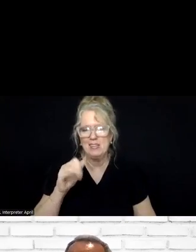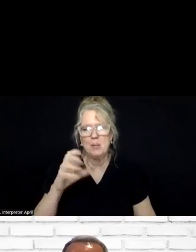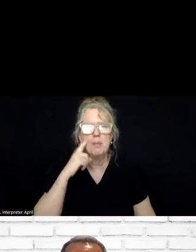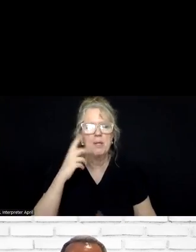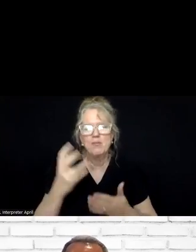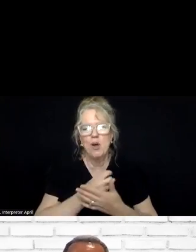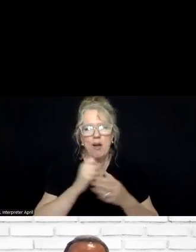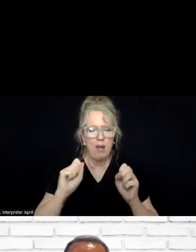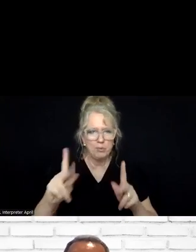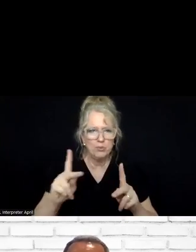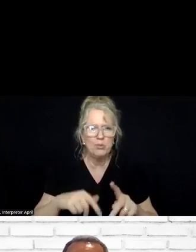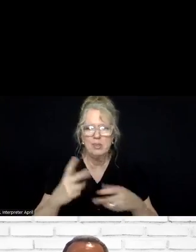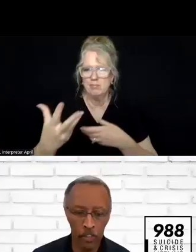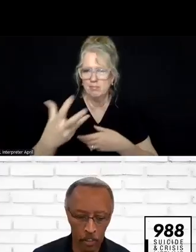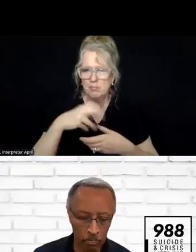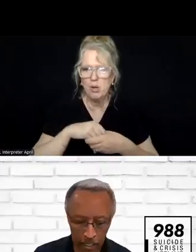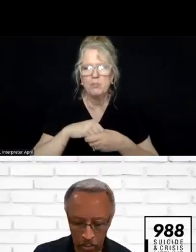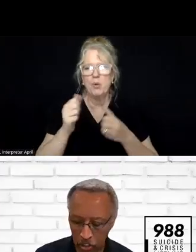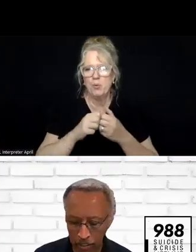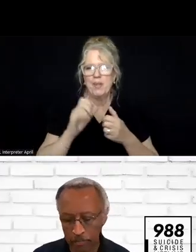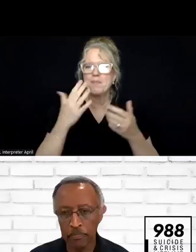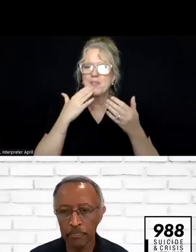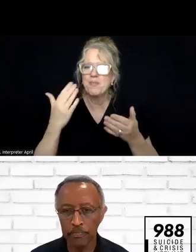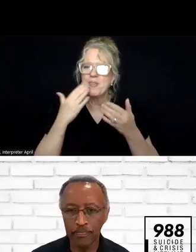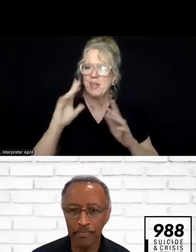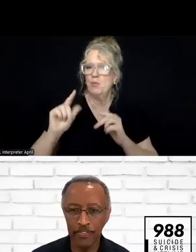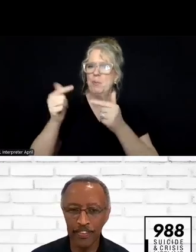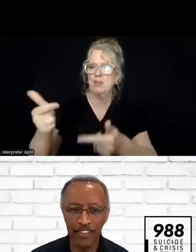opportunity and our participation with them. So back to you, Chuck.